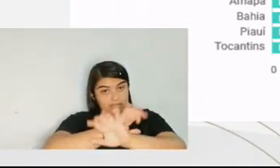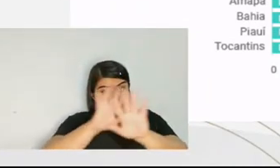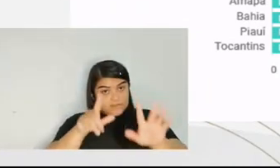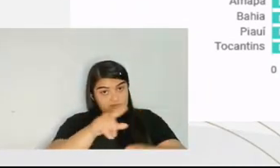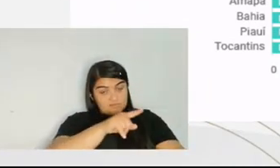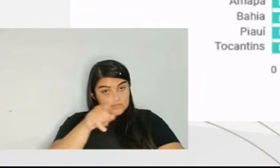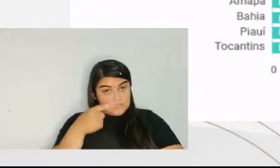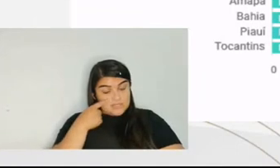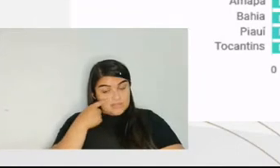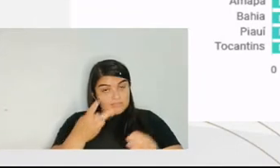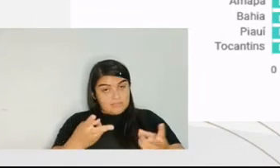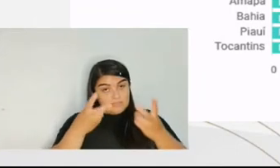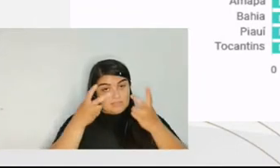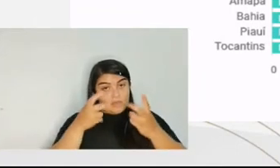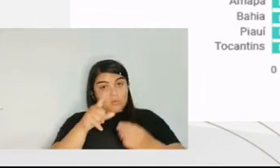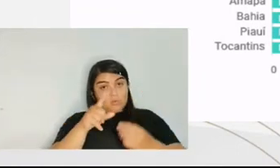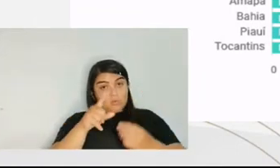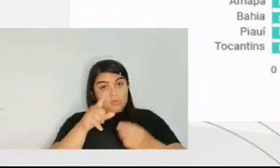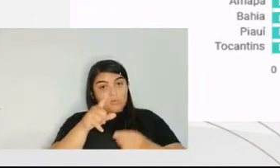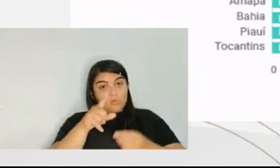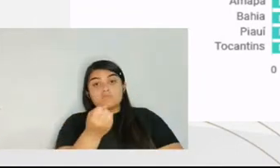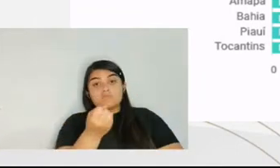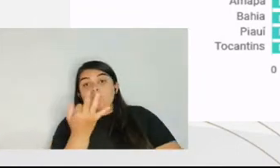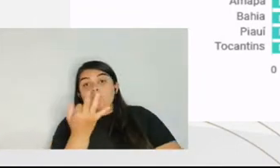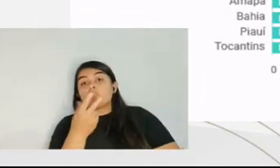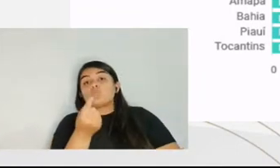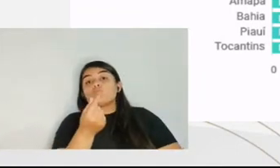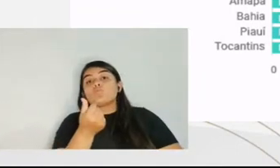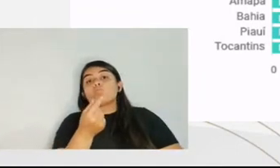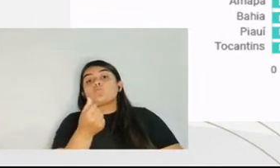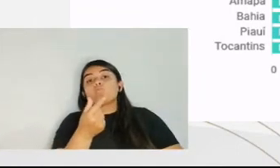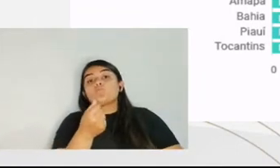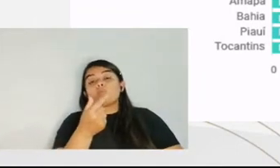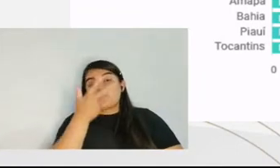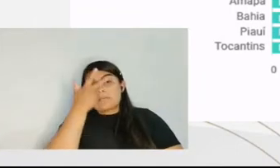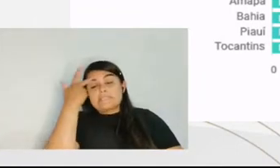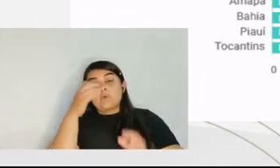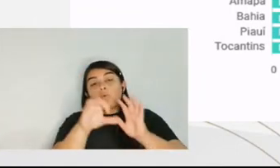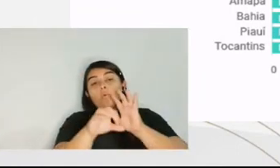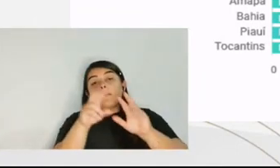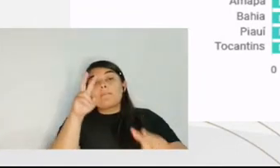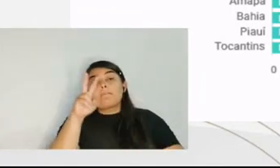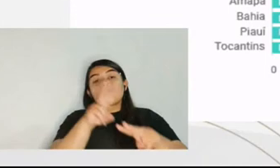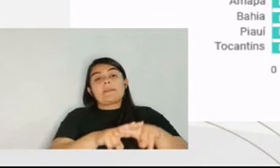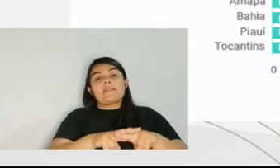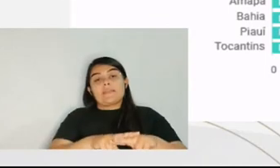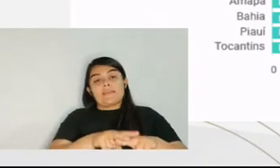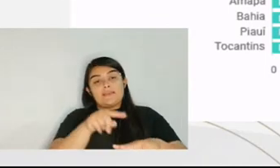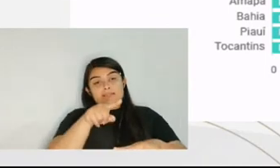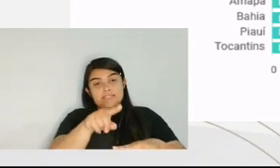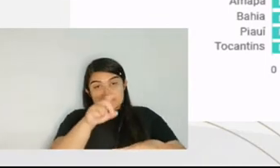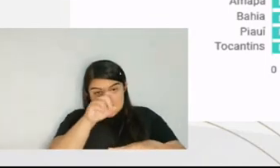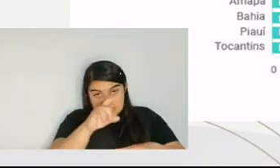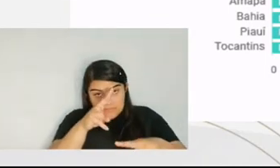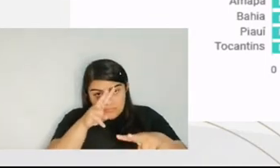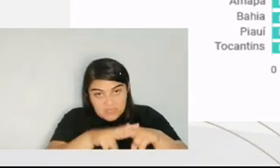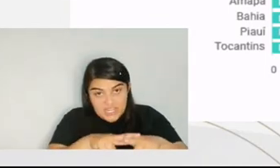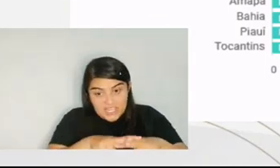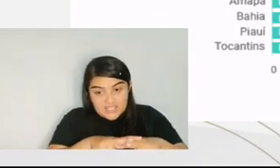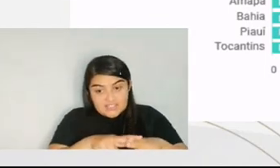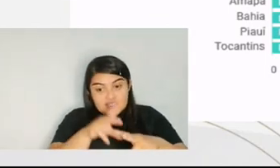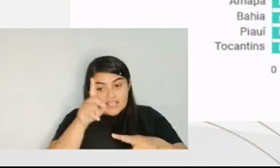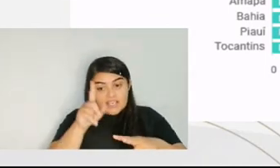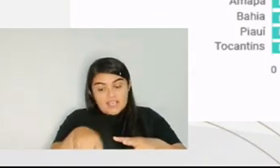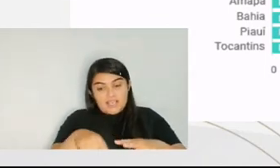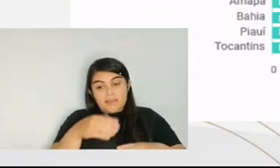prison. And I bring you here the average cost of somebody who is